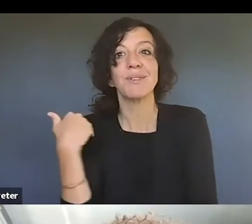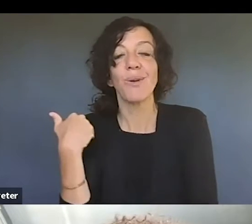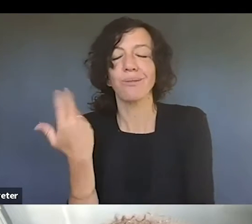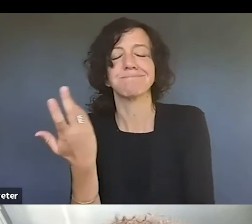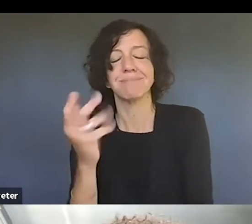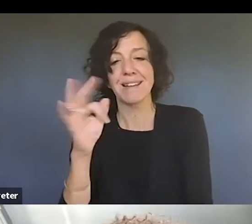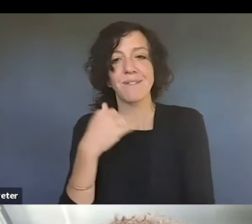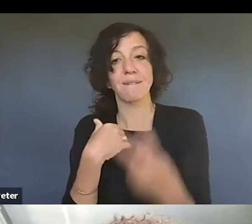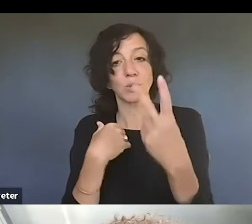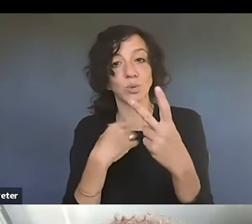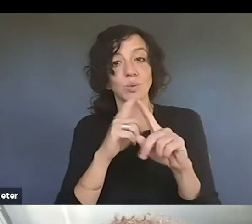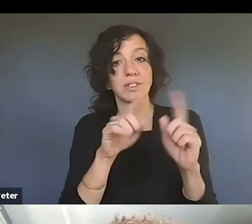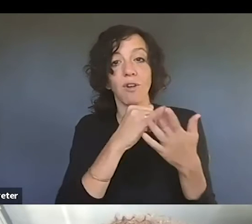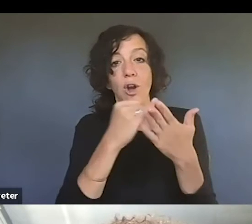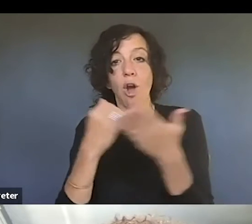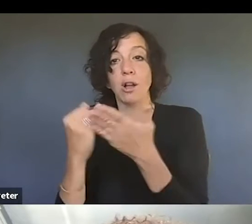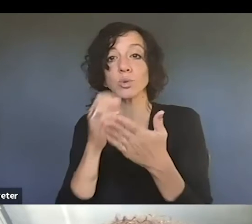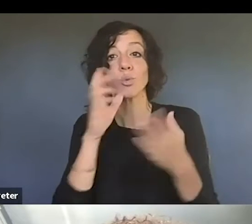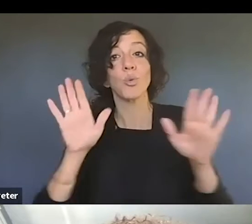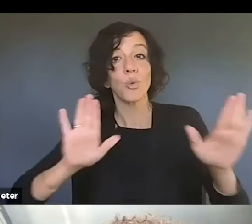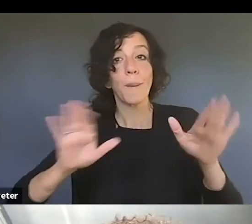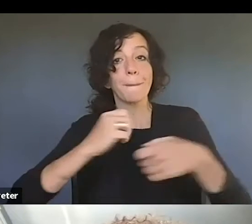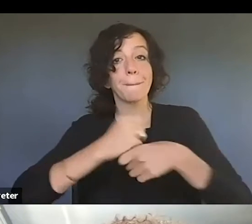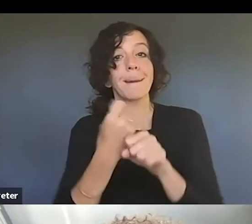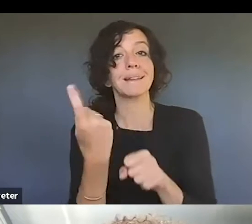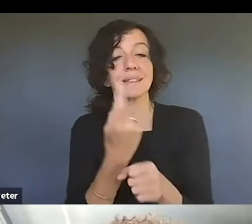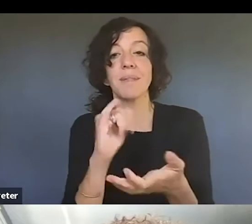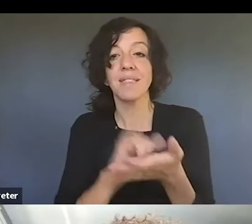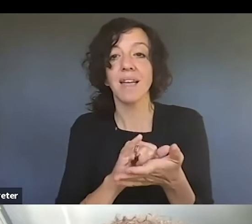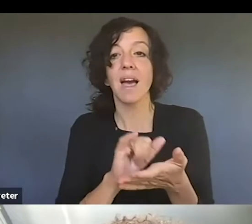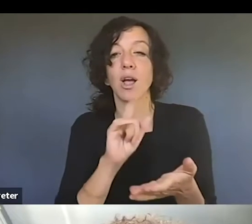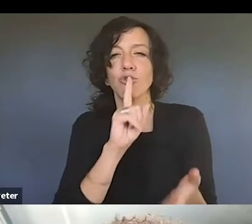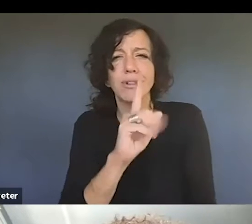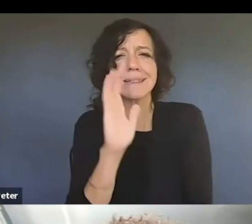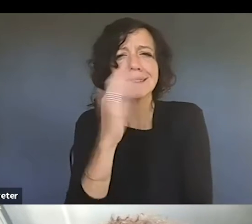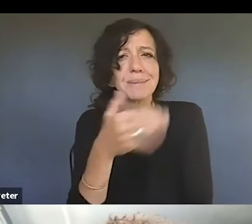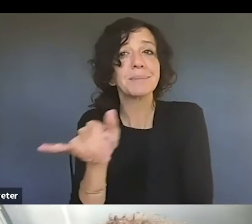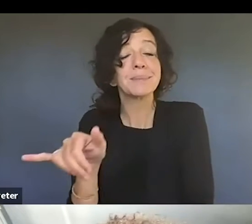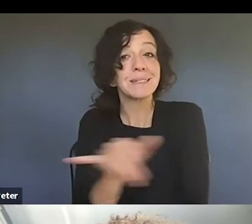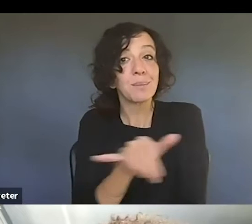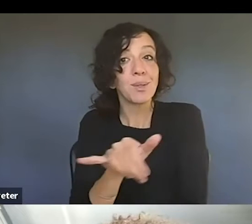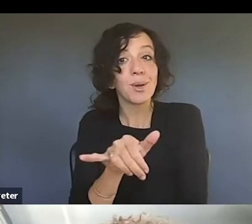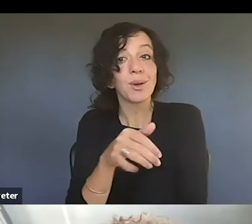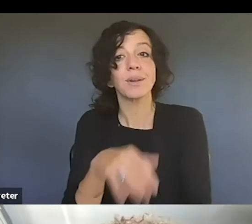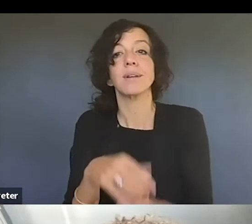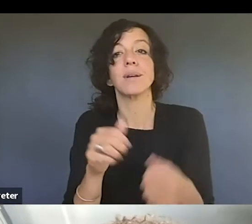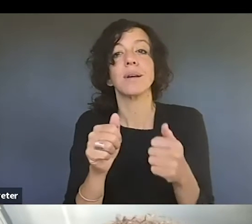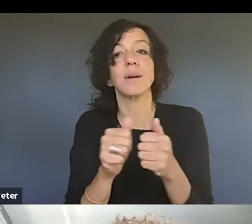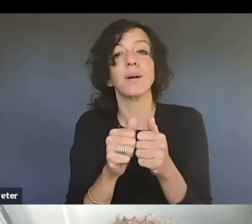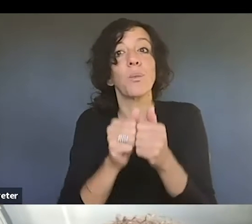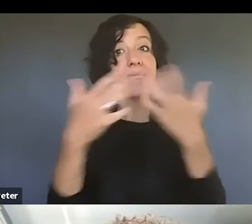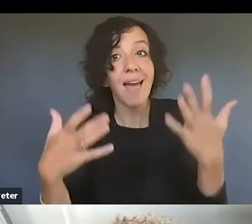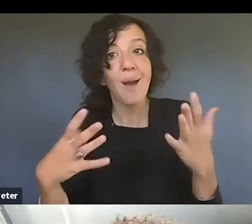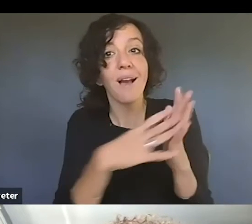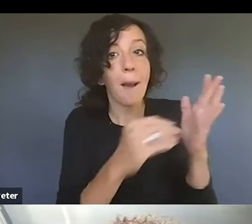who independently create something that is substantially similar, um, without copying from each other,